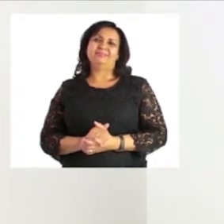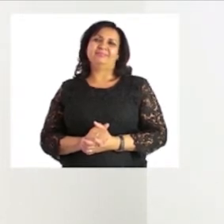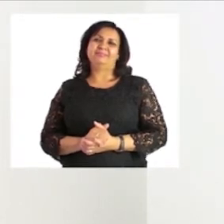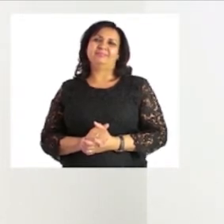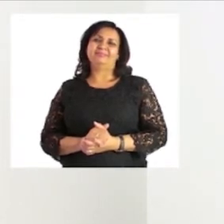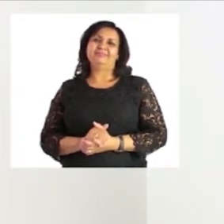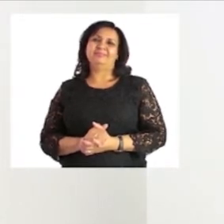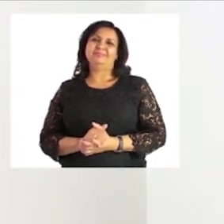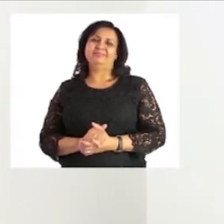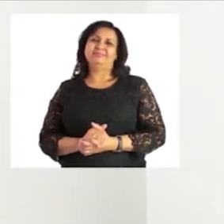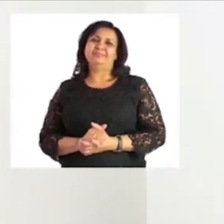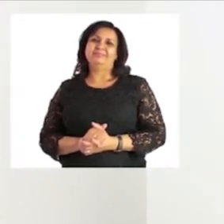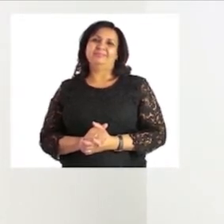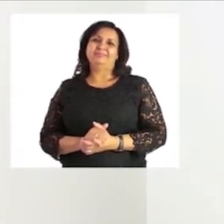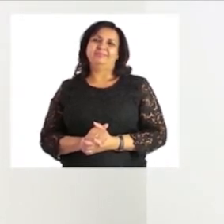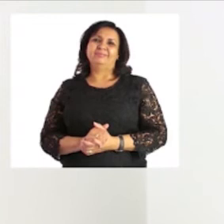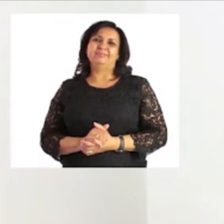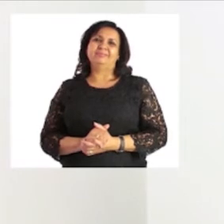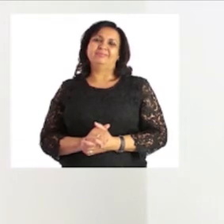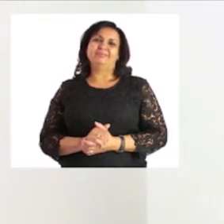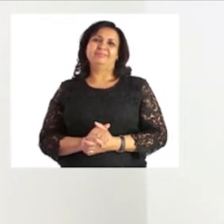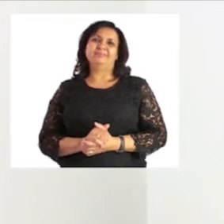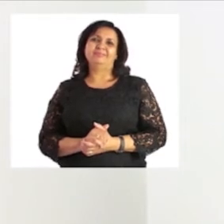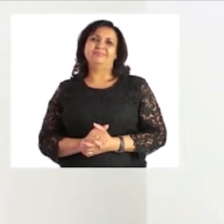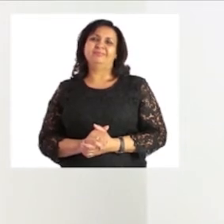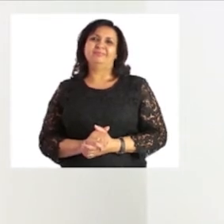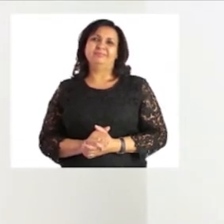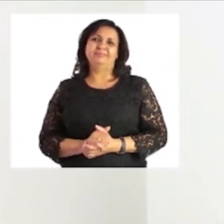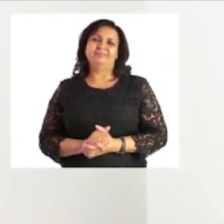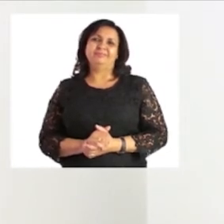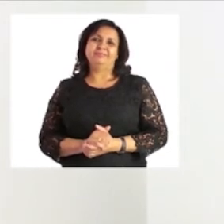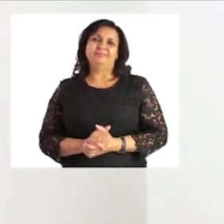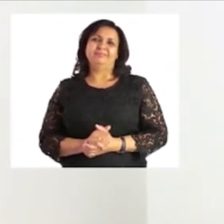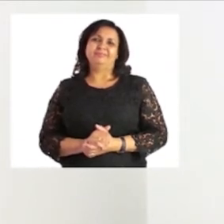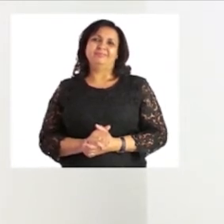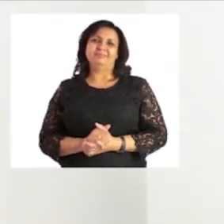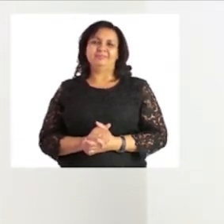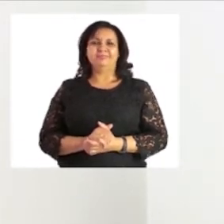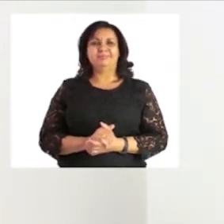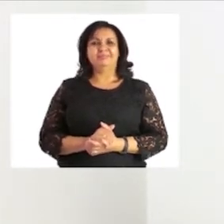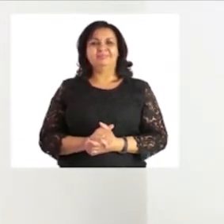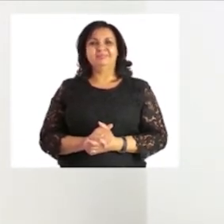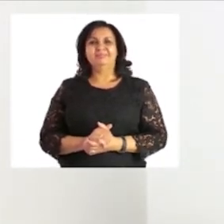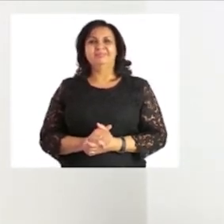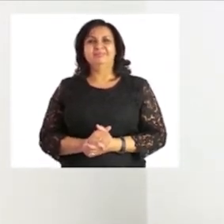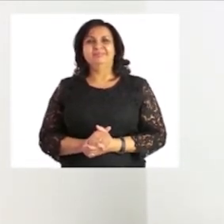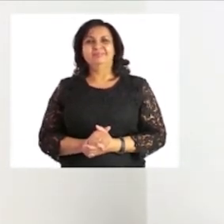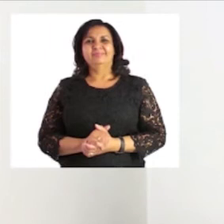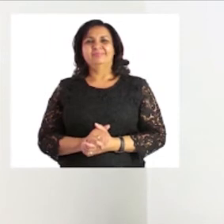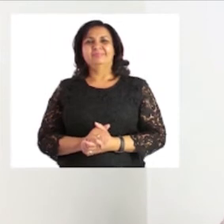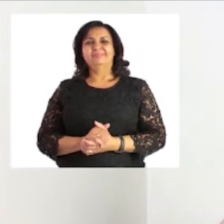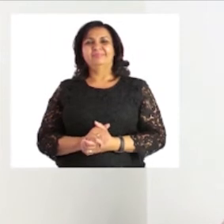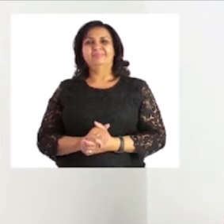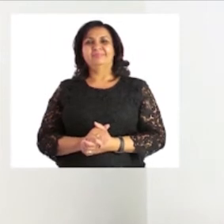straight long side short side long side again yes